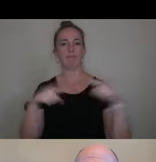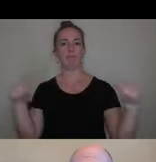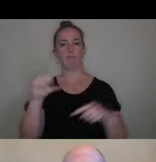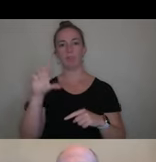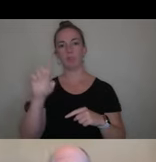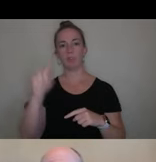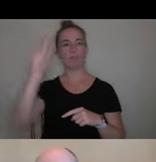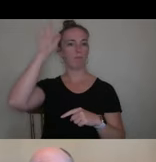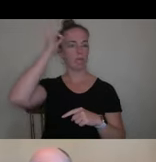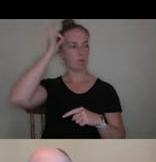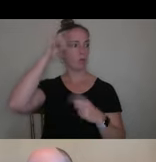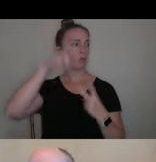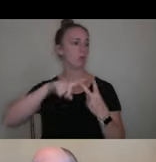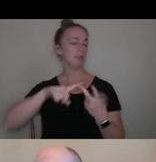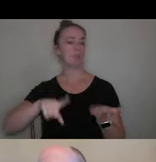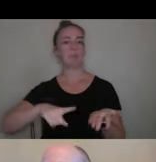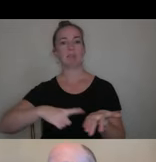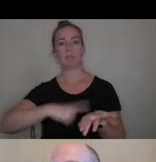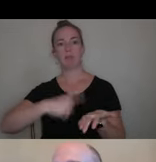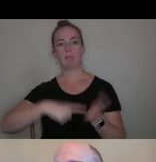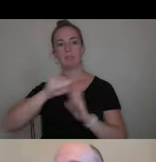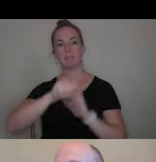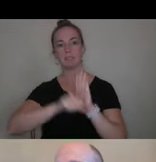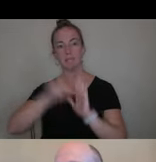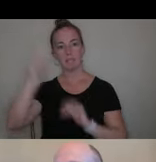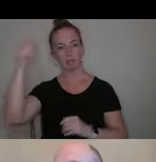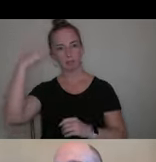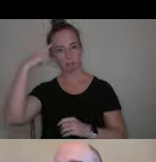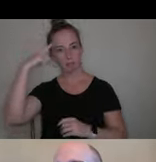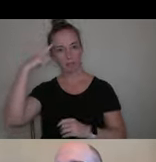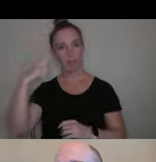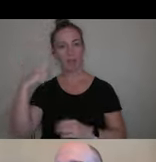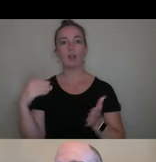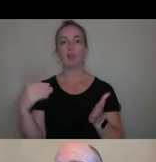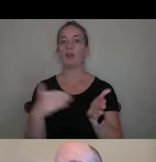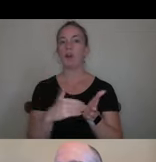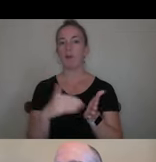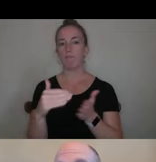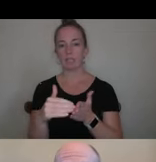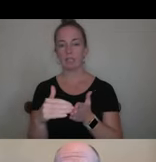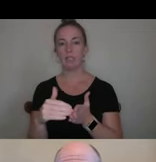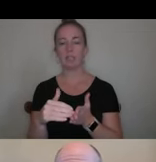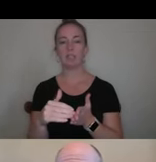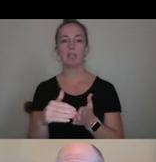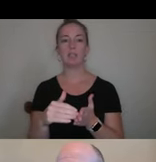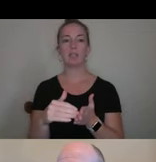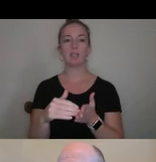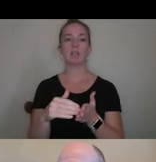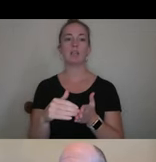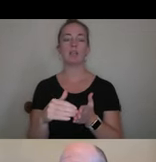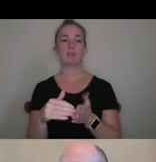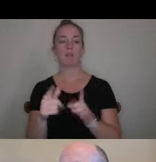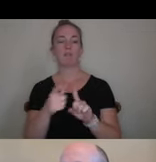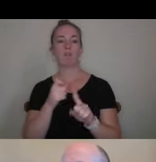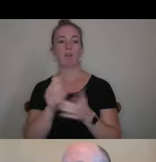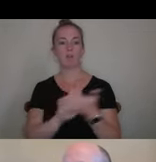federal government and sometimes some cases state government. Uh, often, uh, uh, from the college, uh,